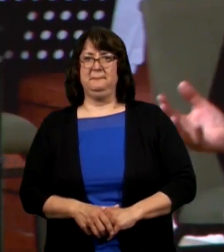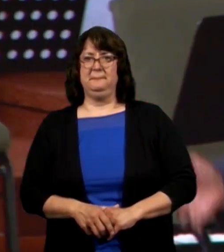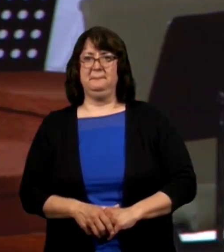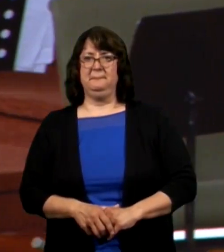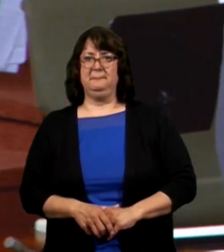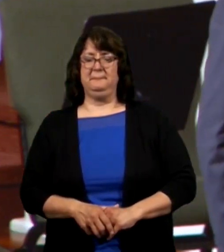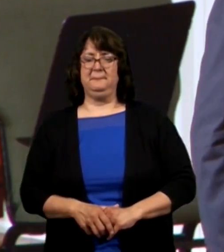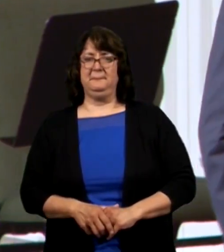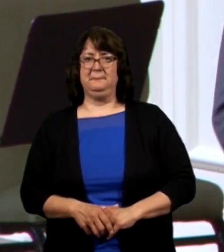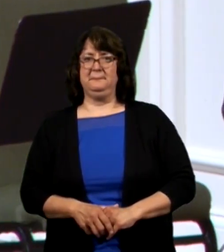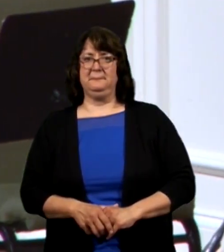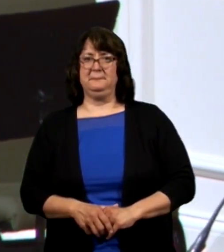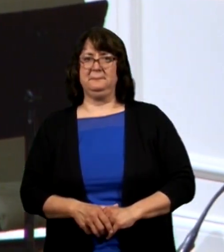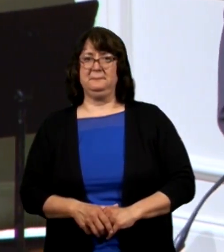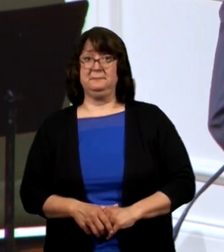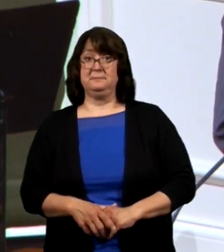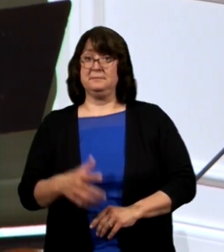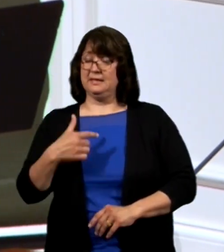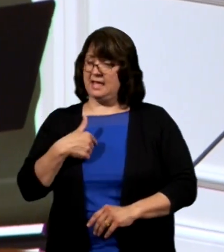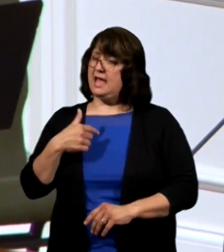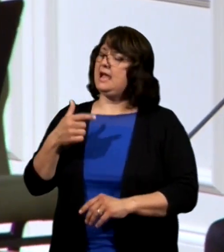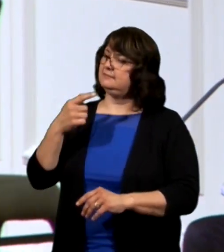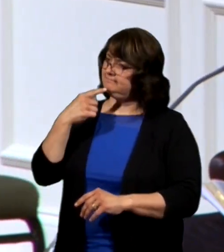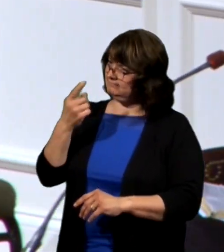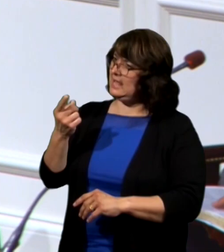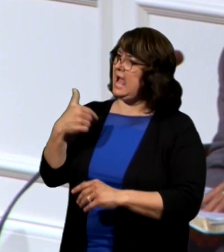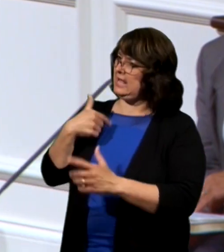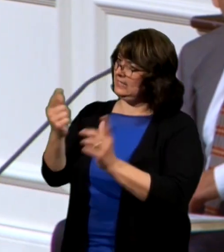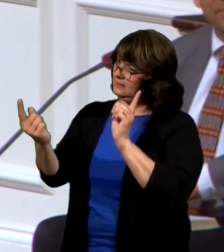I came to talk to you